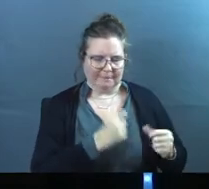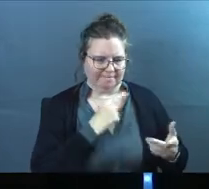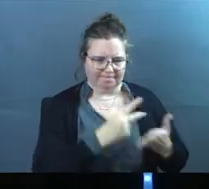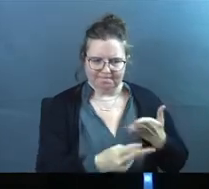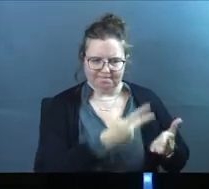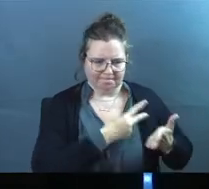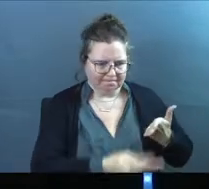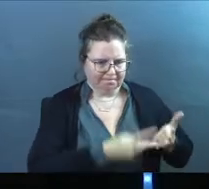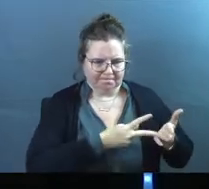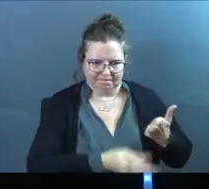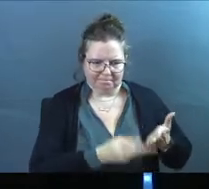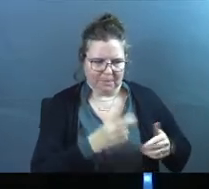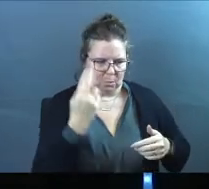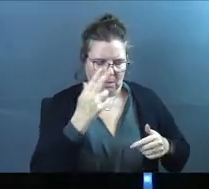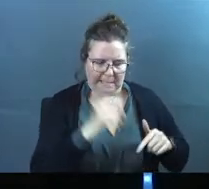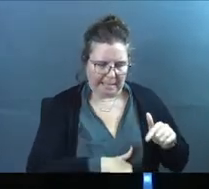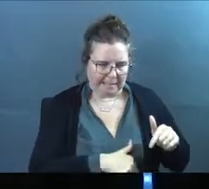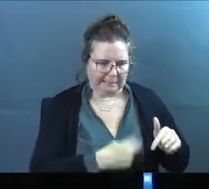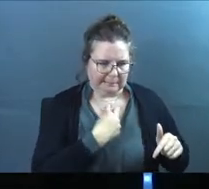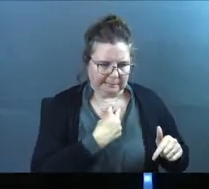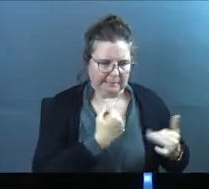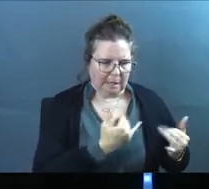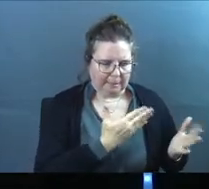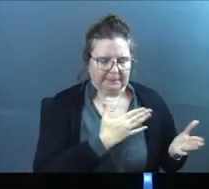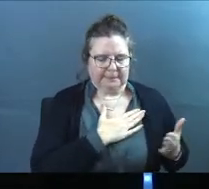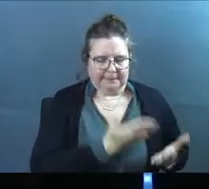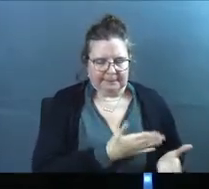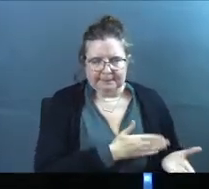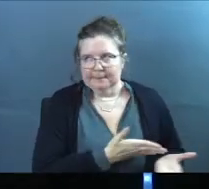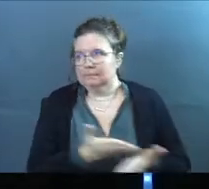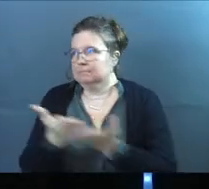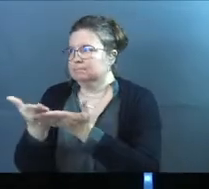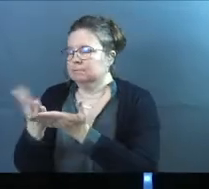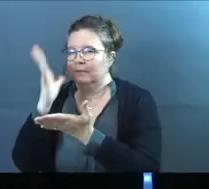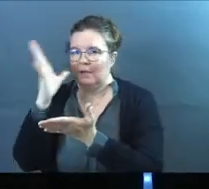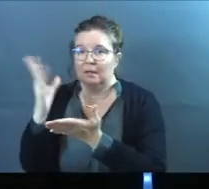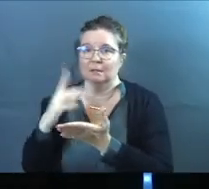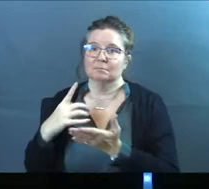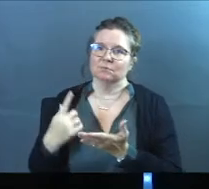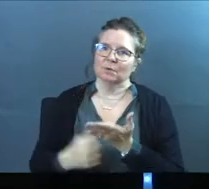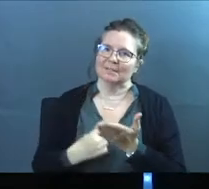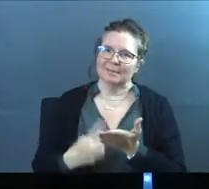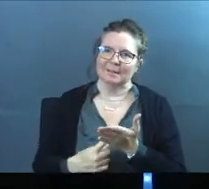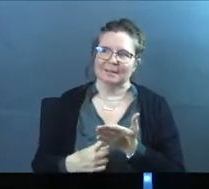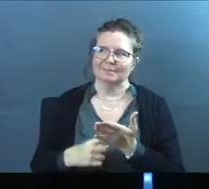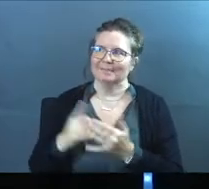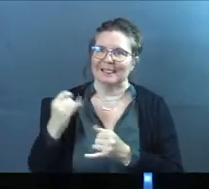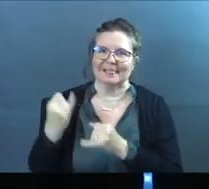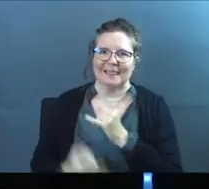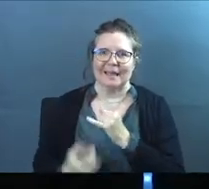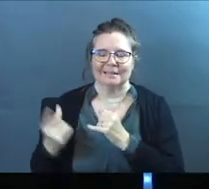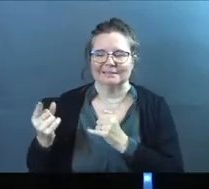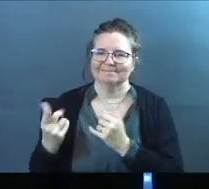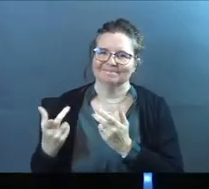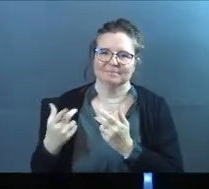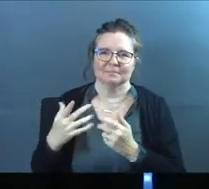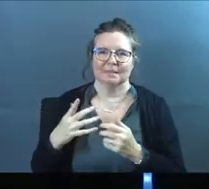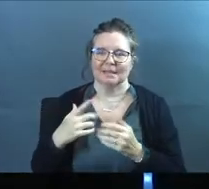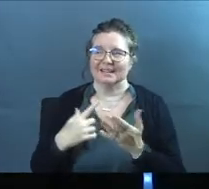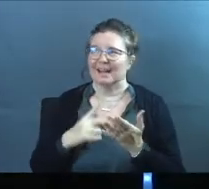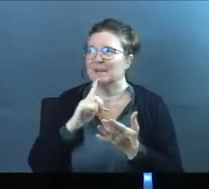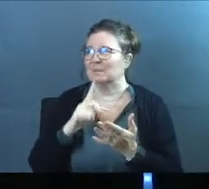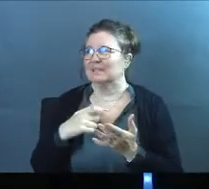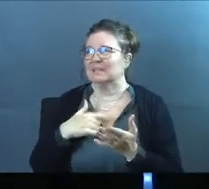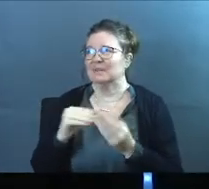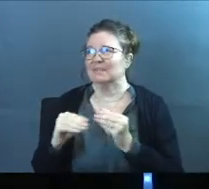I realized I can't, so now I'm going to go to you. That's a great thing. You're still going to the Father, but sometimes it's like, God, you're my last resort, and I just really need you to